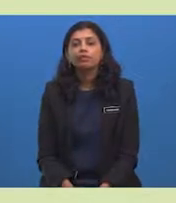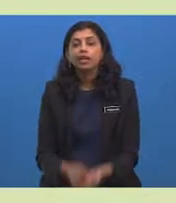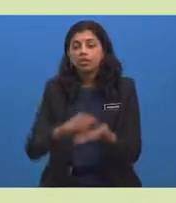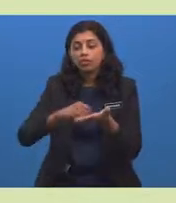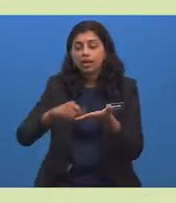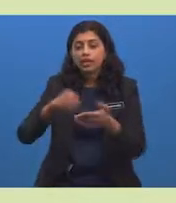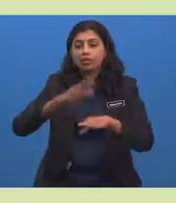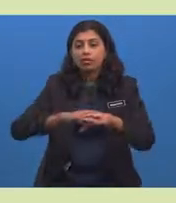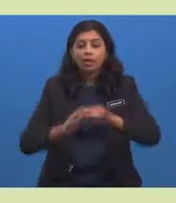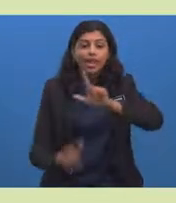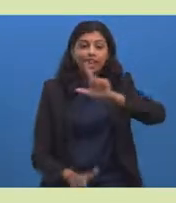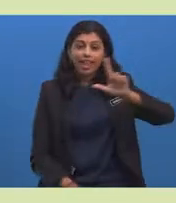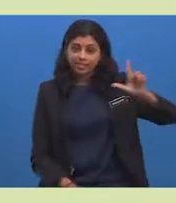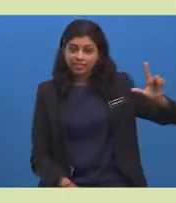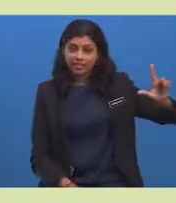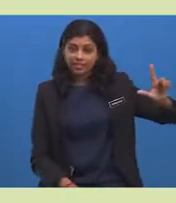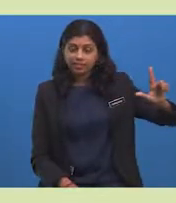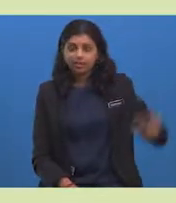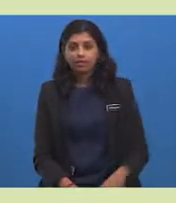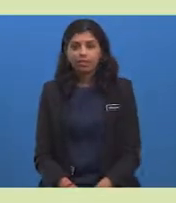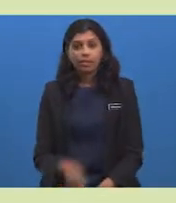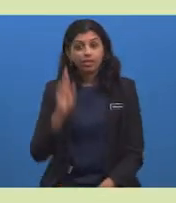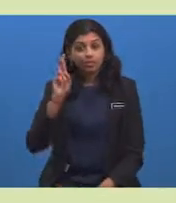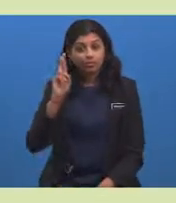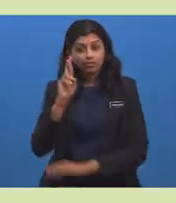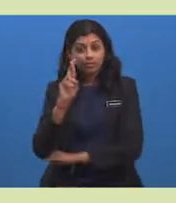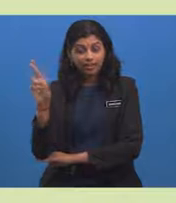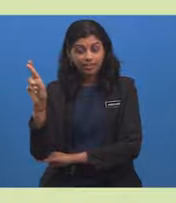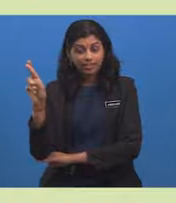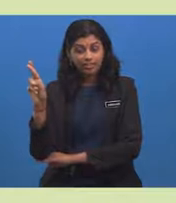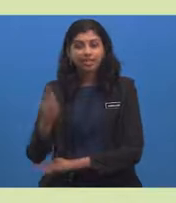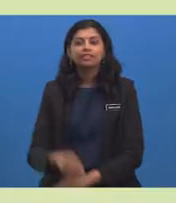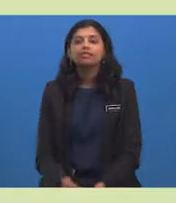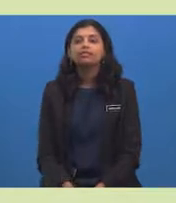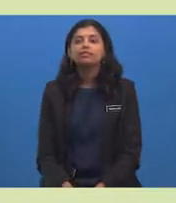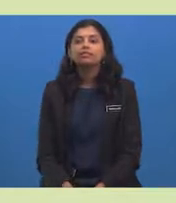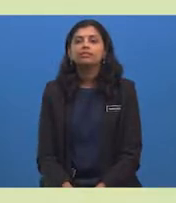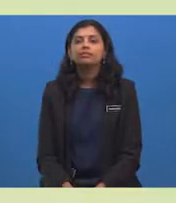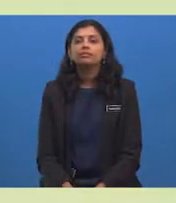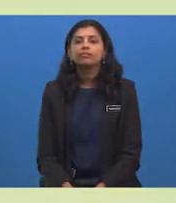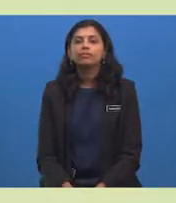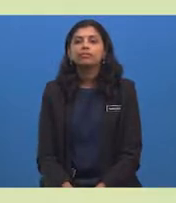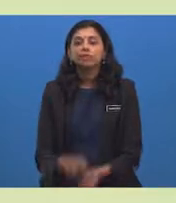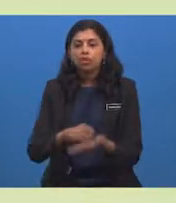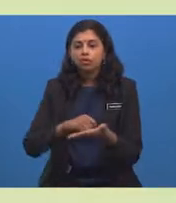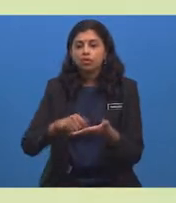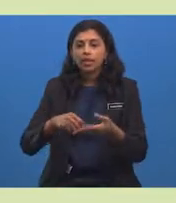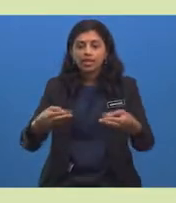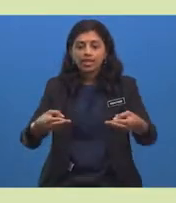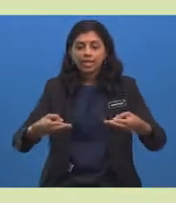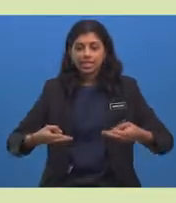-hand side On the right-hand side is where you write the receiver's address